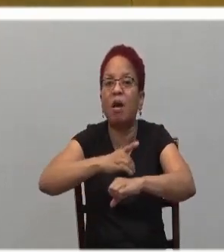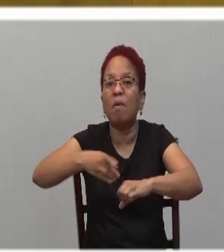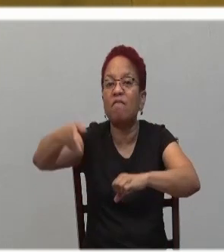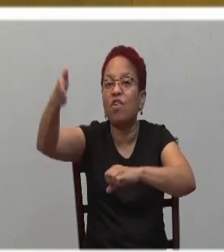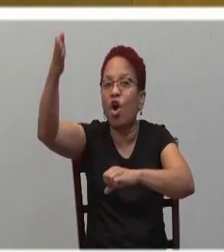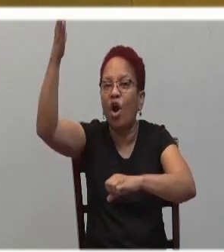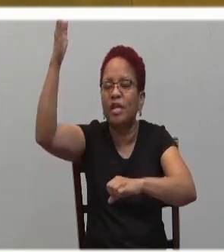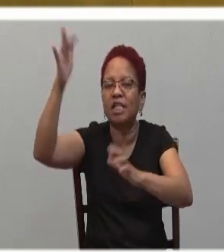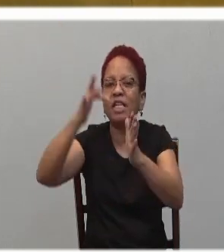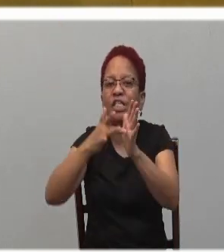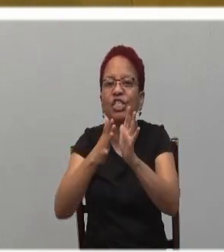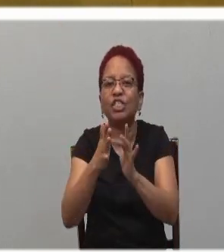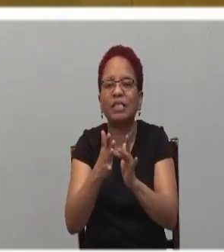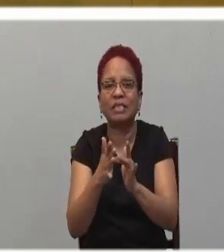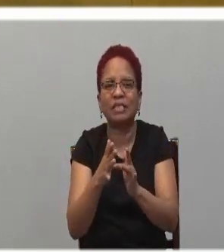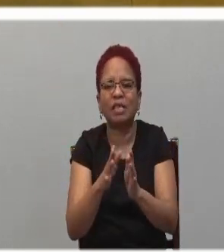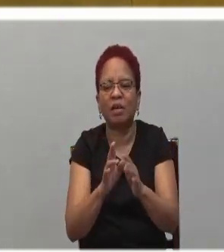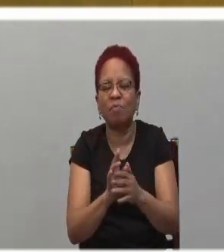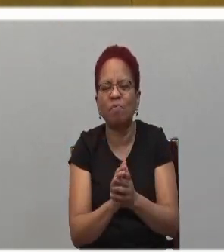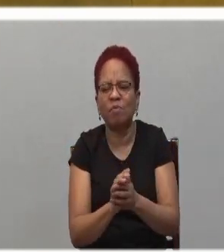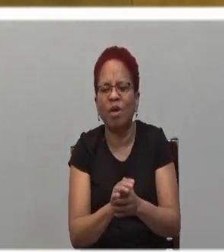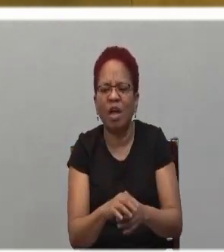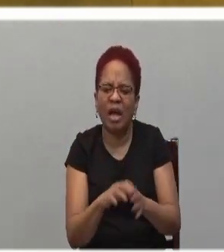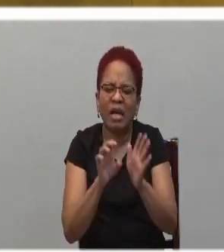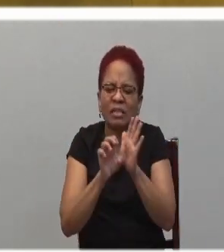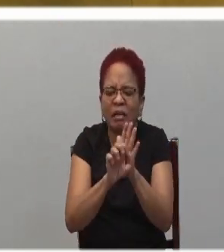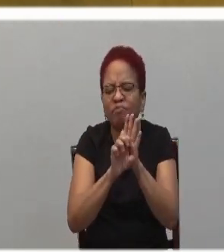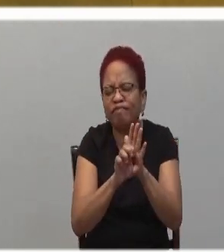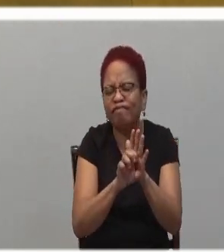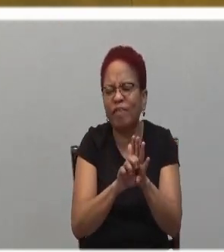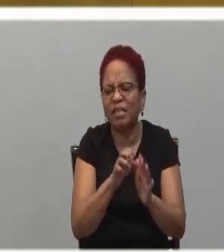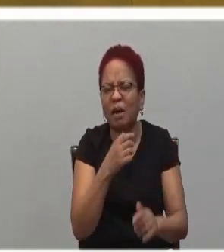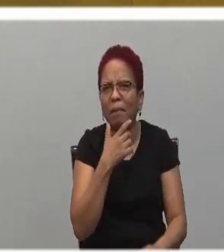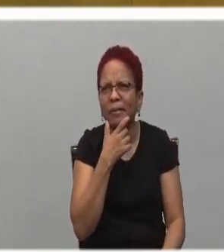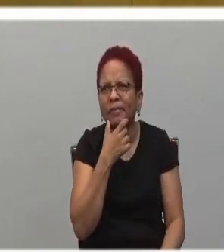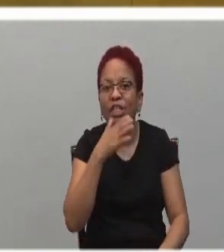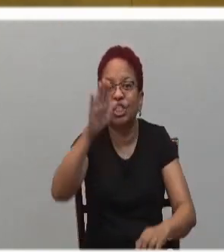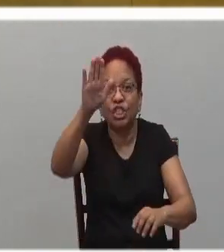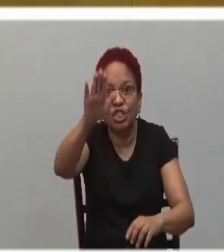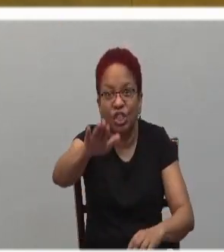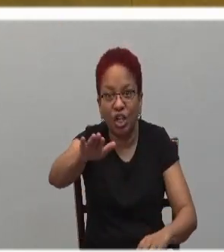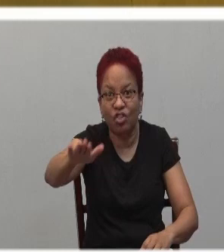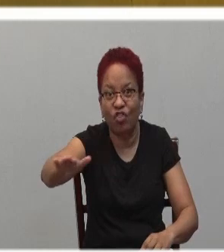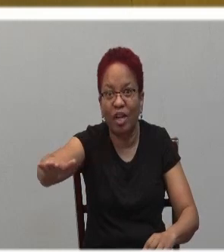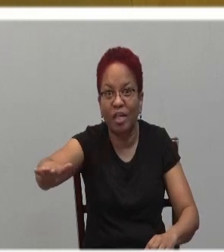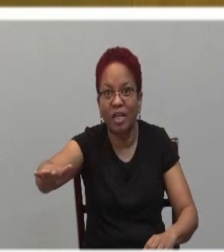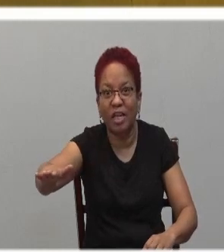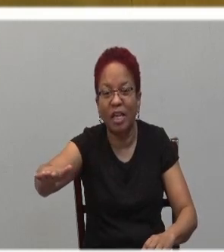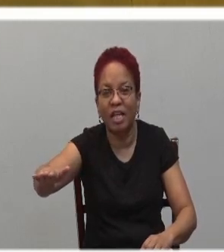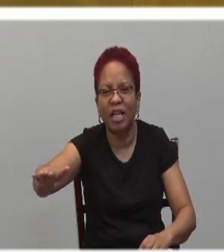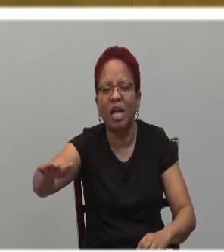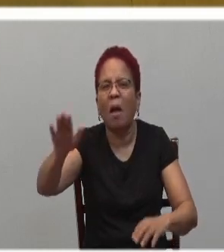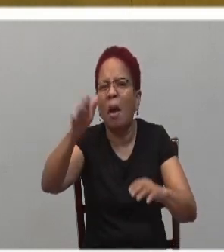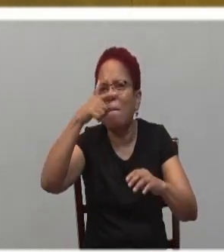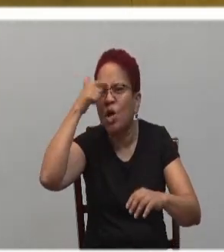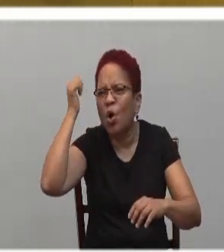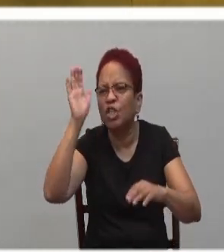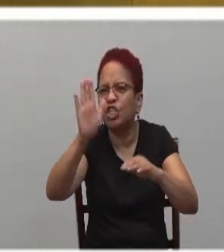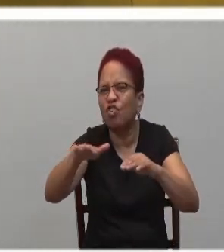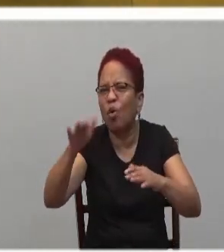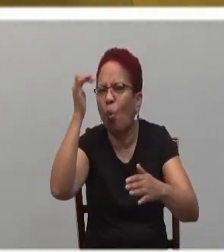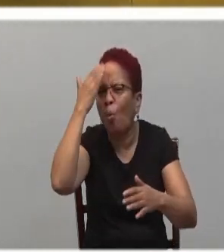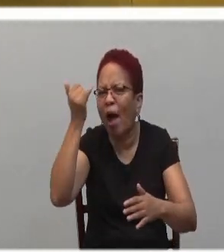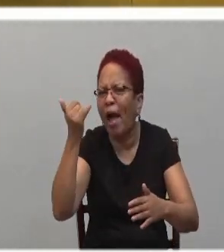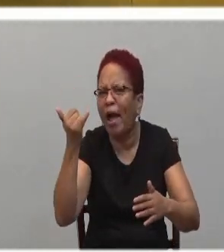Jesus uses the metaphor of children to speak of powerlessness because children in the